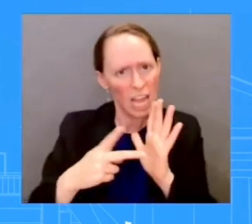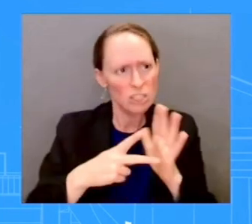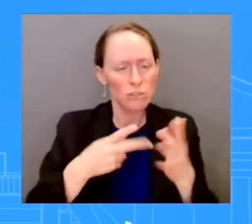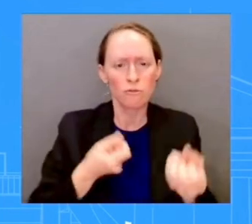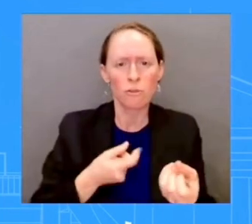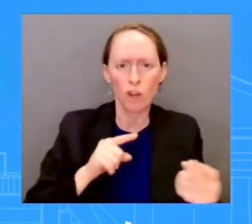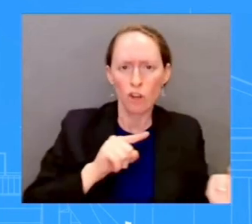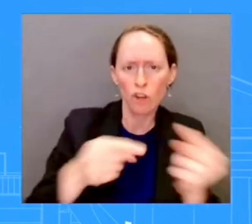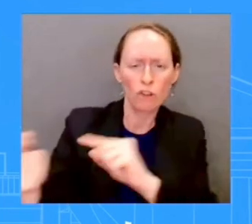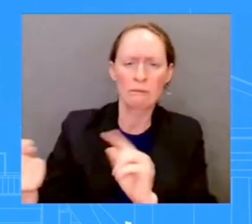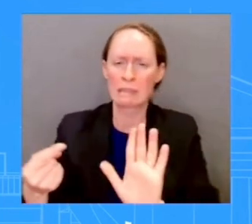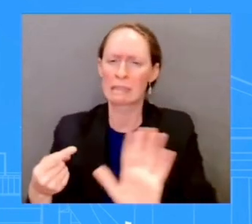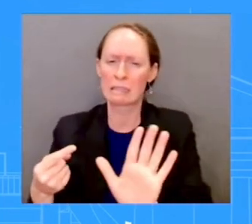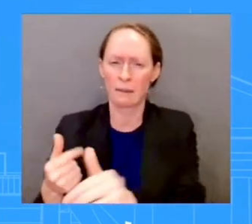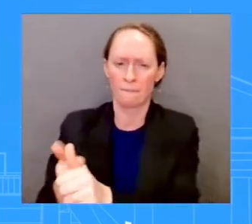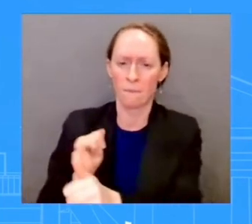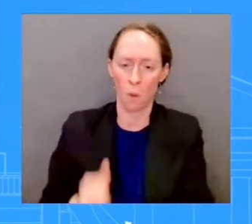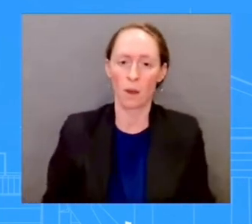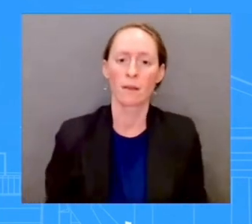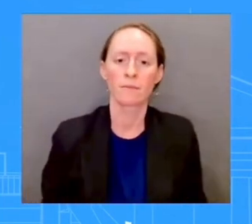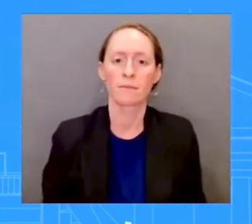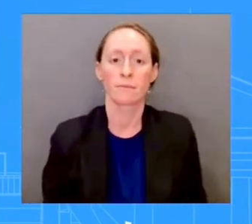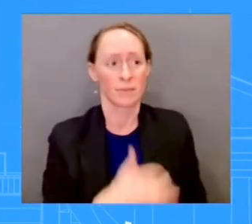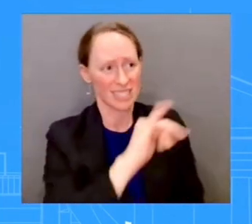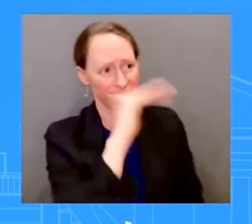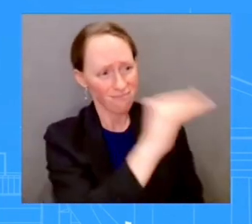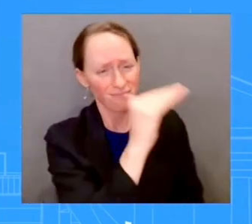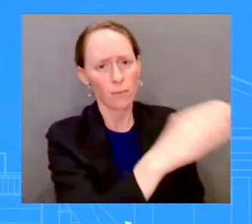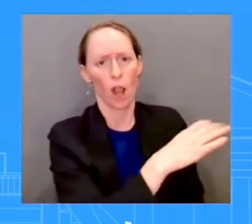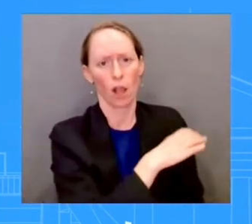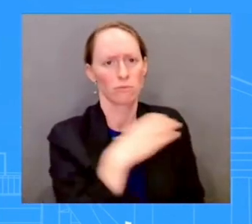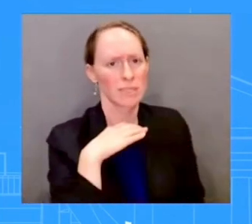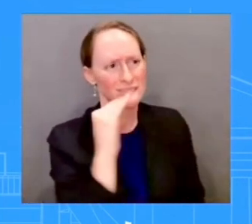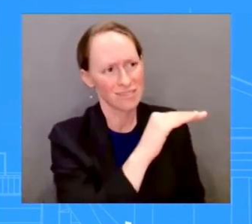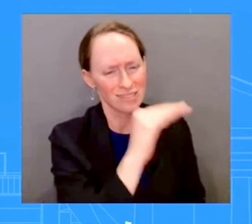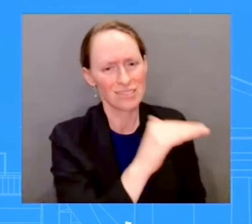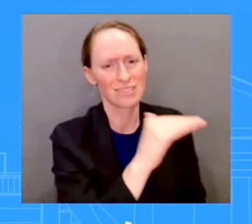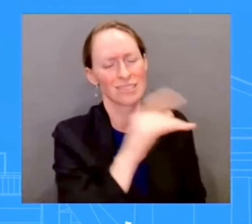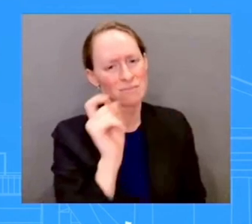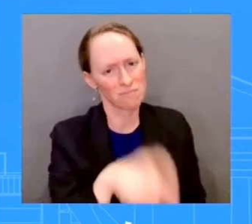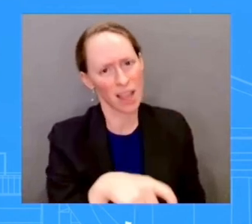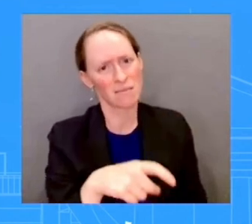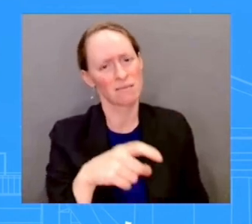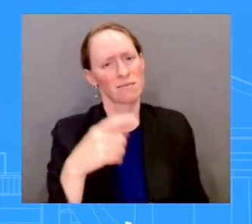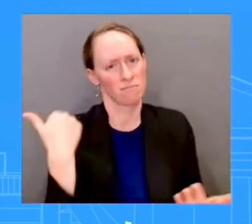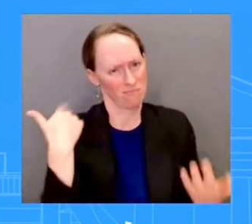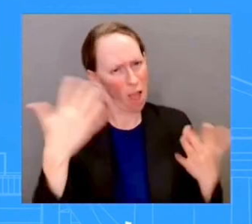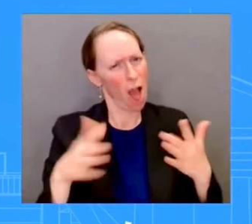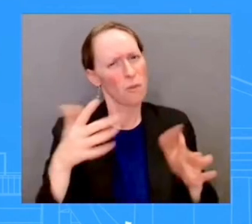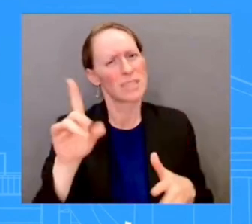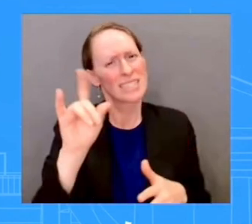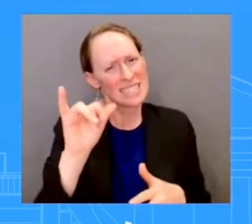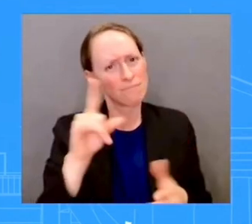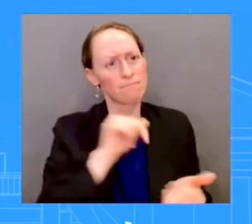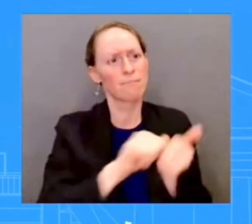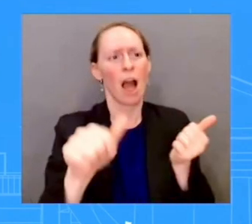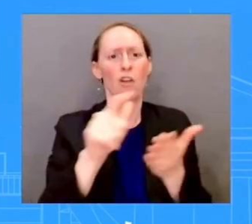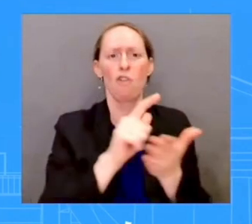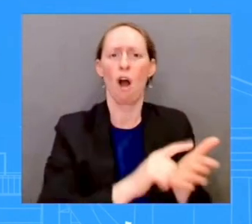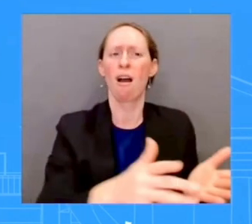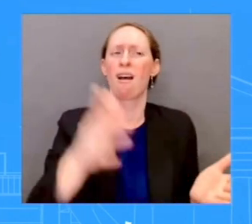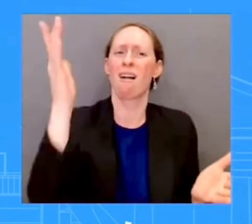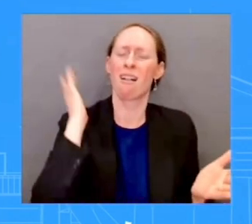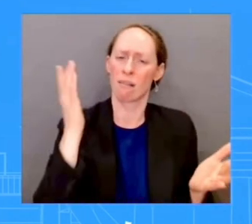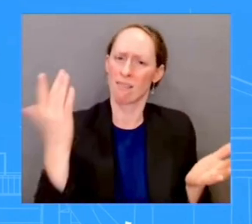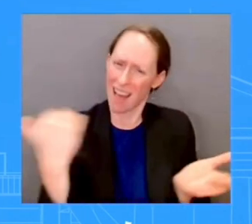common sense legislation to save lives. And this administration will continue to do everything it can to combat